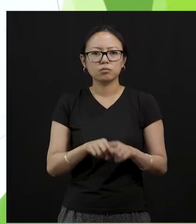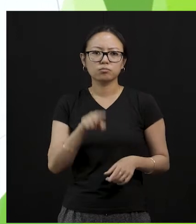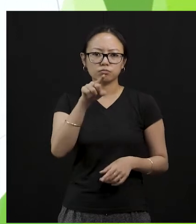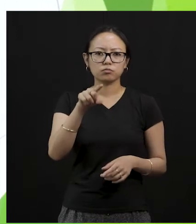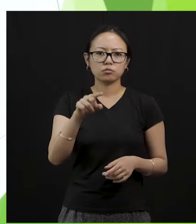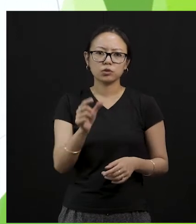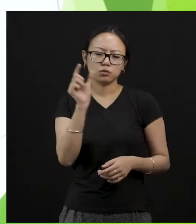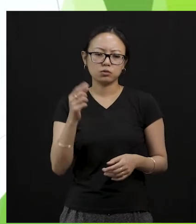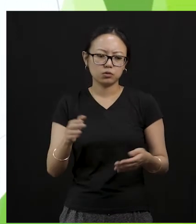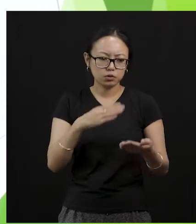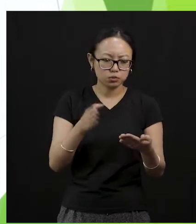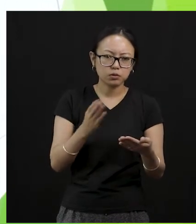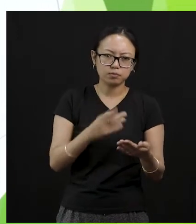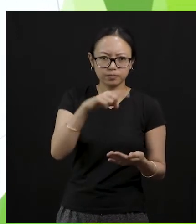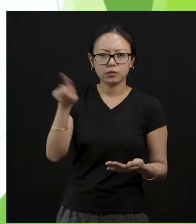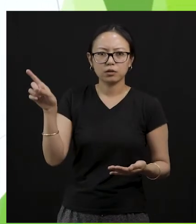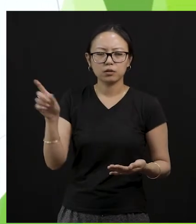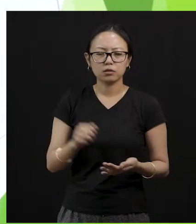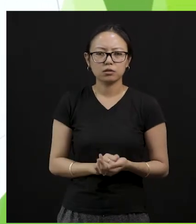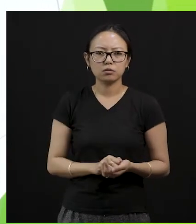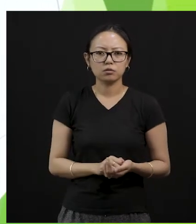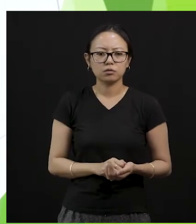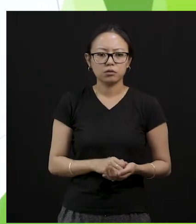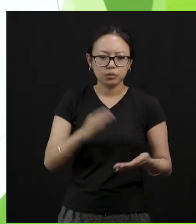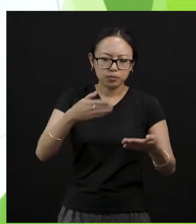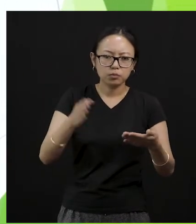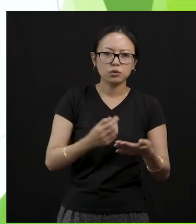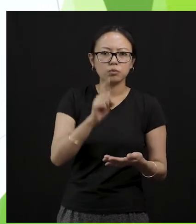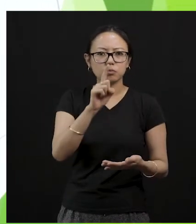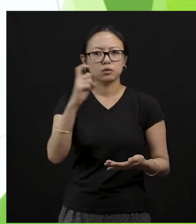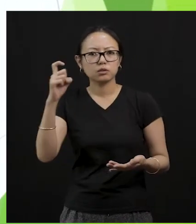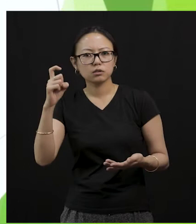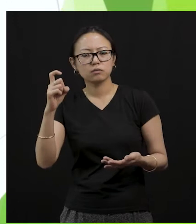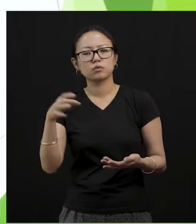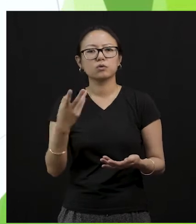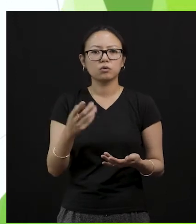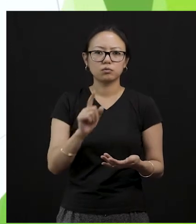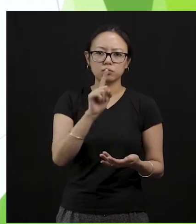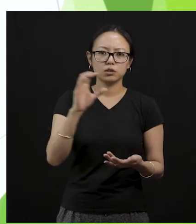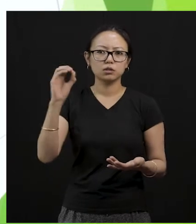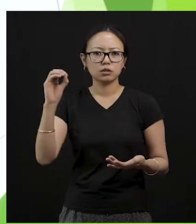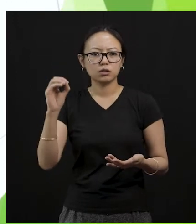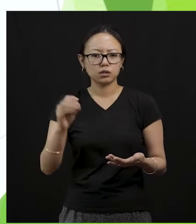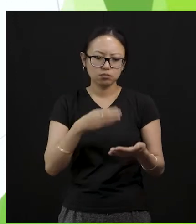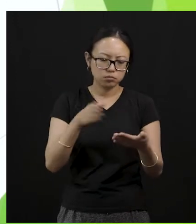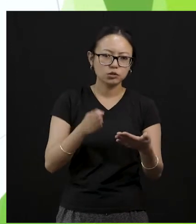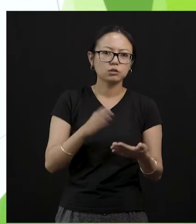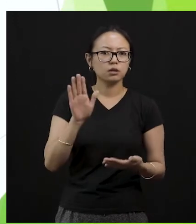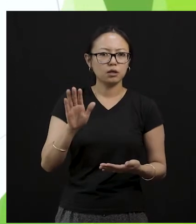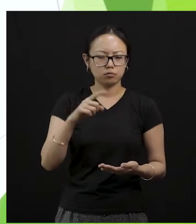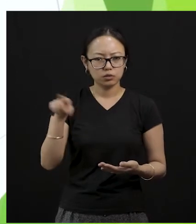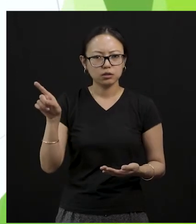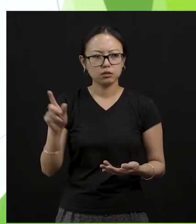So your notebook contains maybe at least 17 pages, maybe at least 10 page. So you have to make use of all those pages.